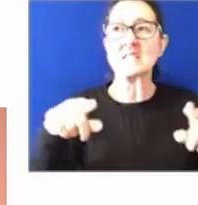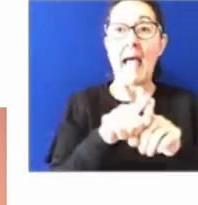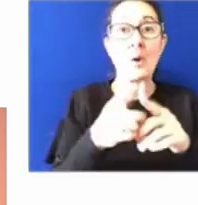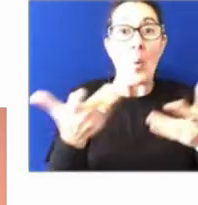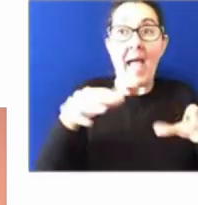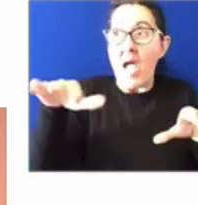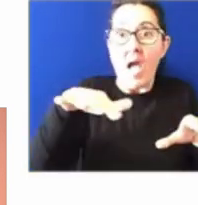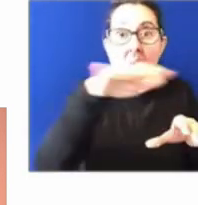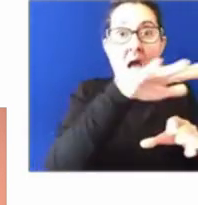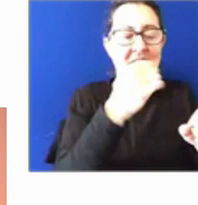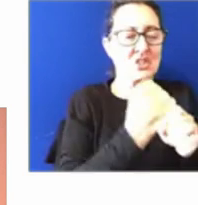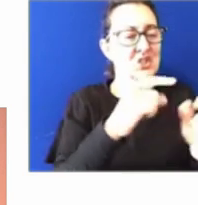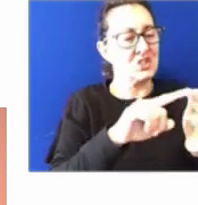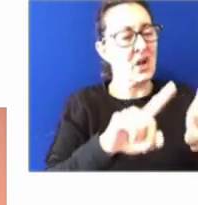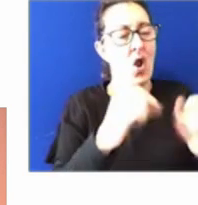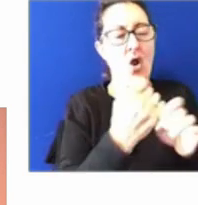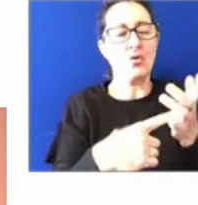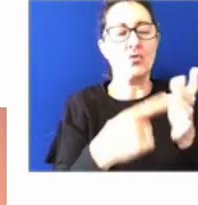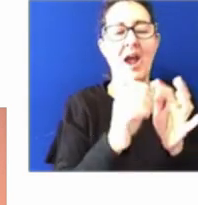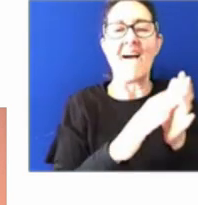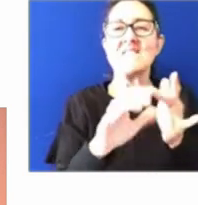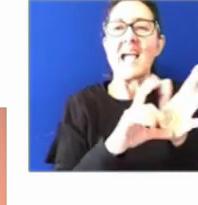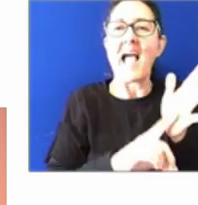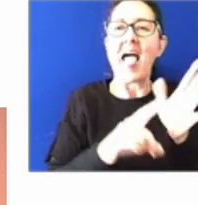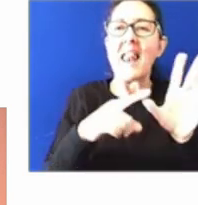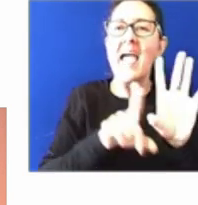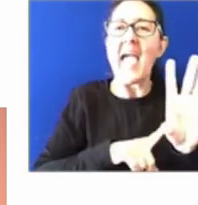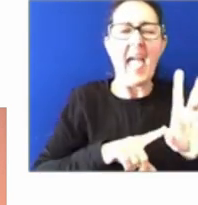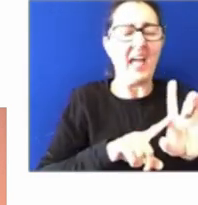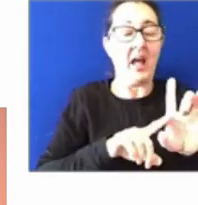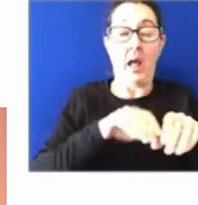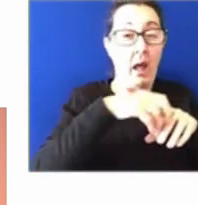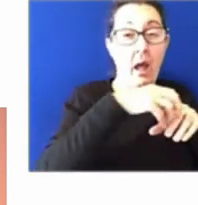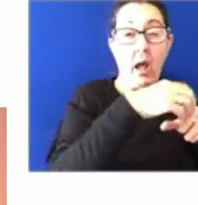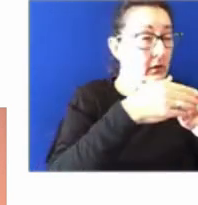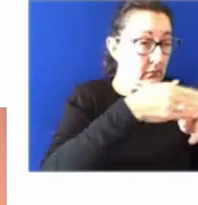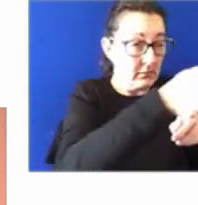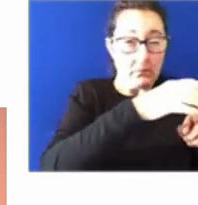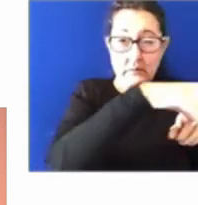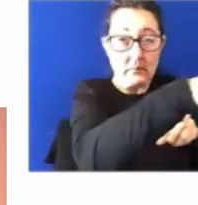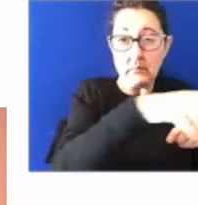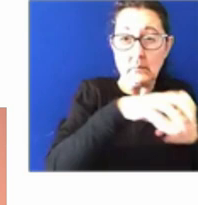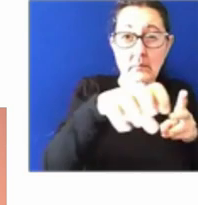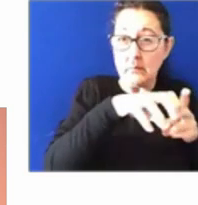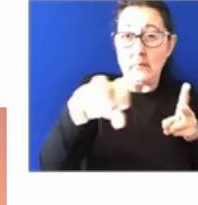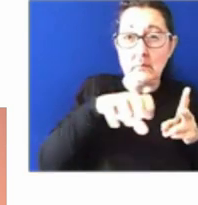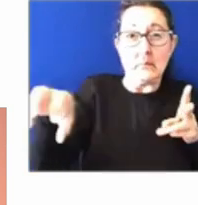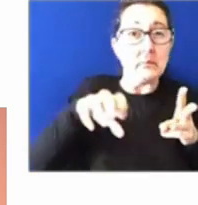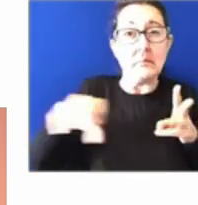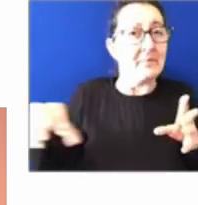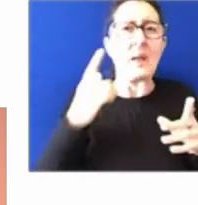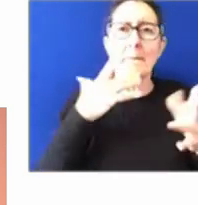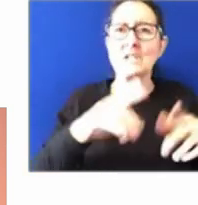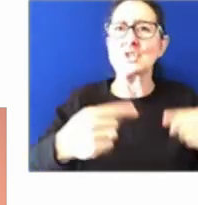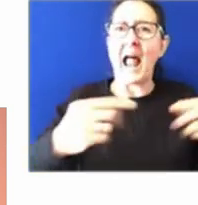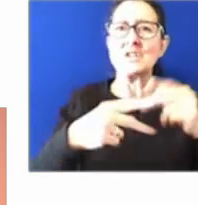digital age. So a priority for the Commission at the moment is really to focus on those emerging leaders. I thought I'd